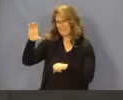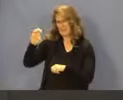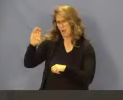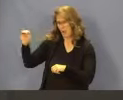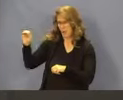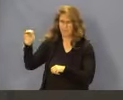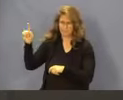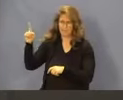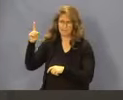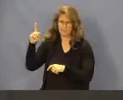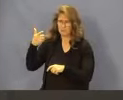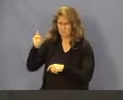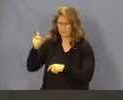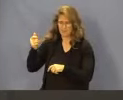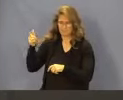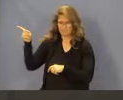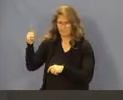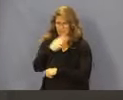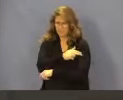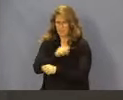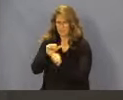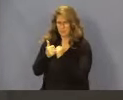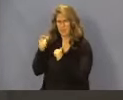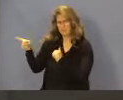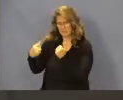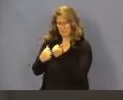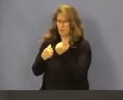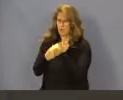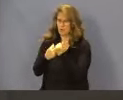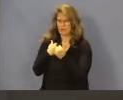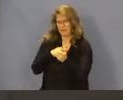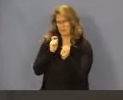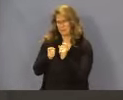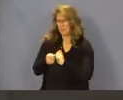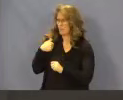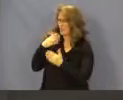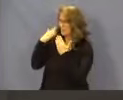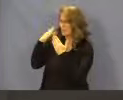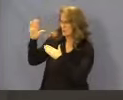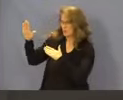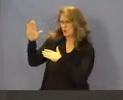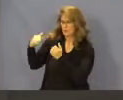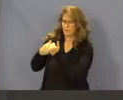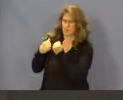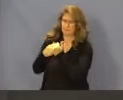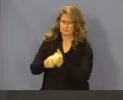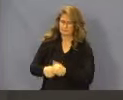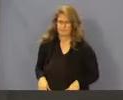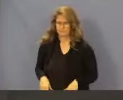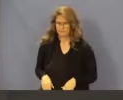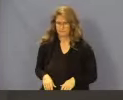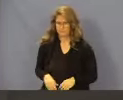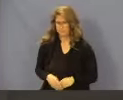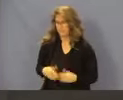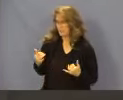comment was again in full support of the proposed changes. The department thanks President Nagel and GHA for their continued support. With